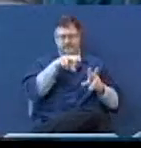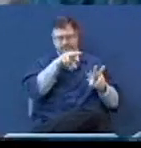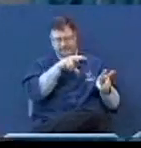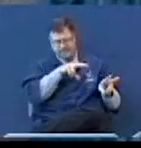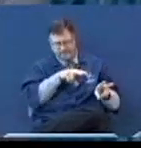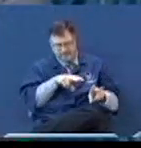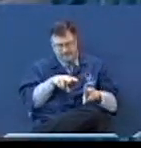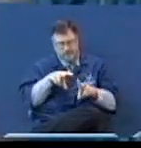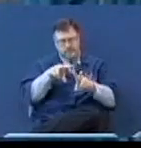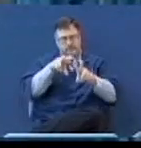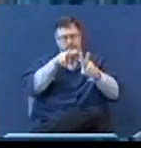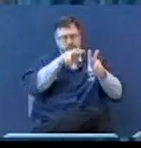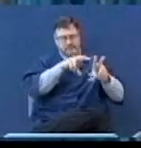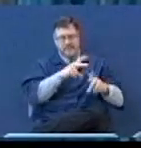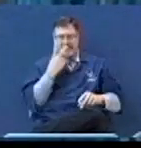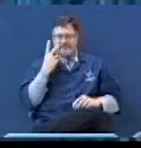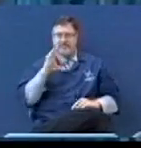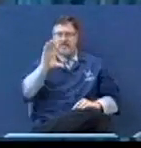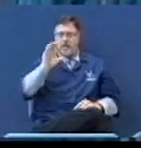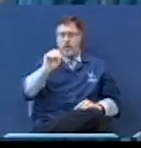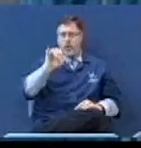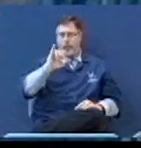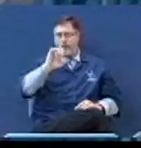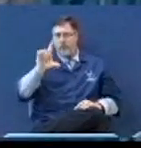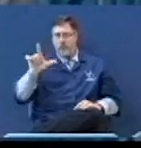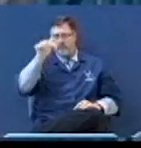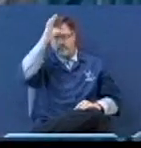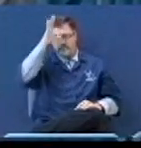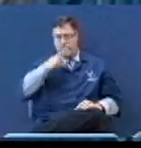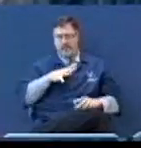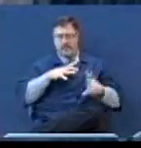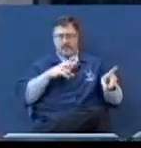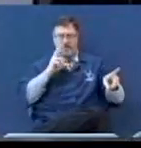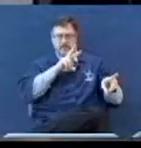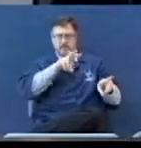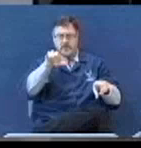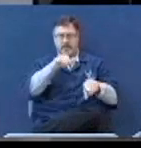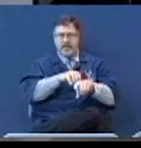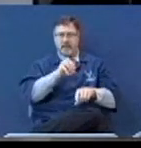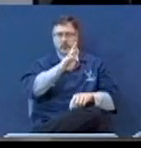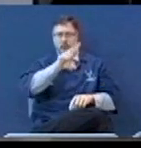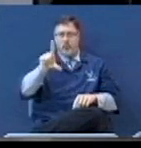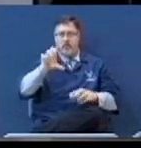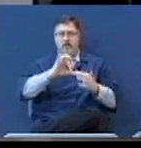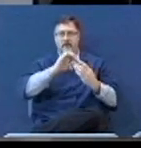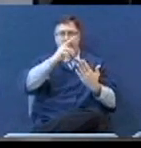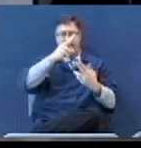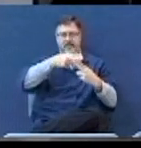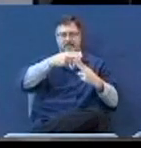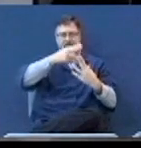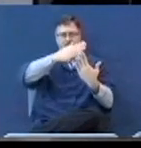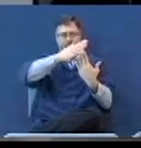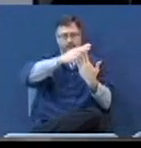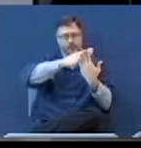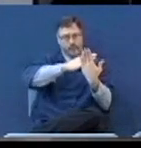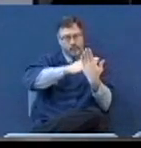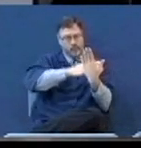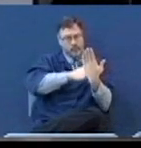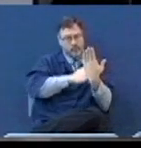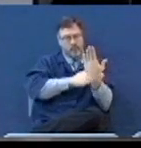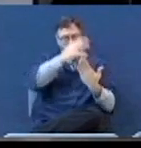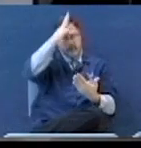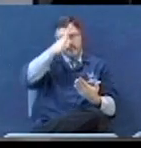went in. I looked at the oil. See that man there? He's looking at the wall of all the names. That man right there